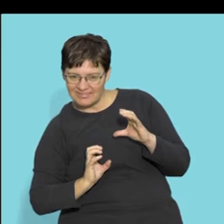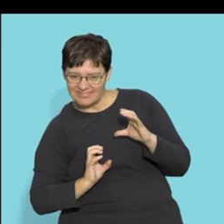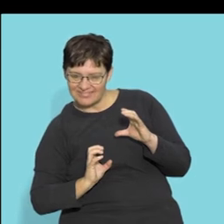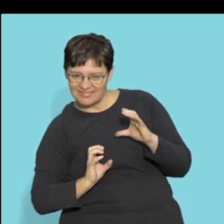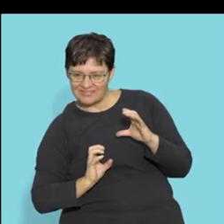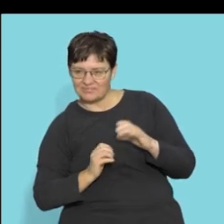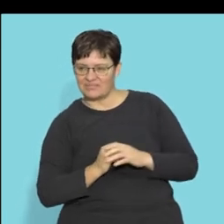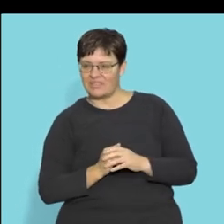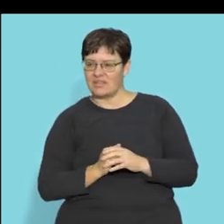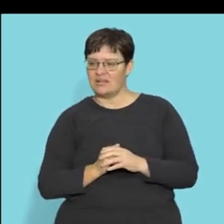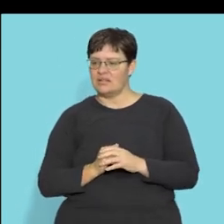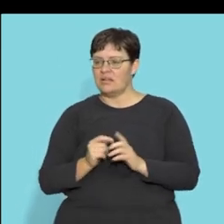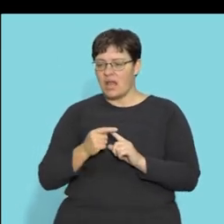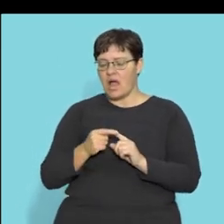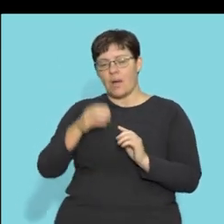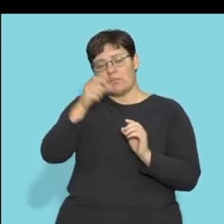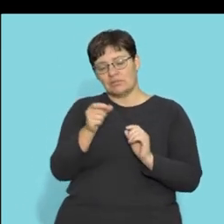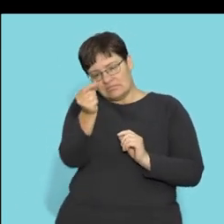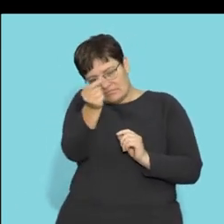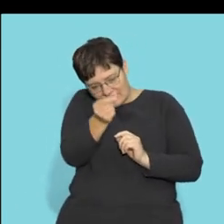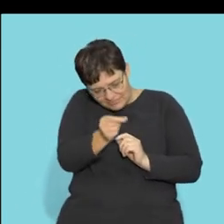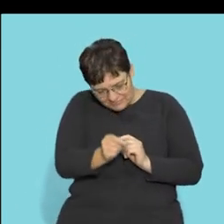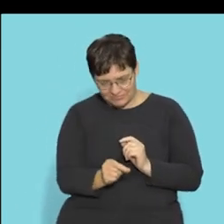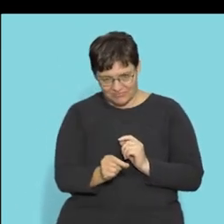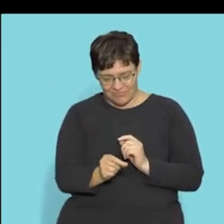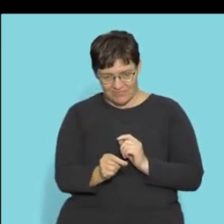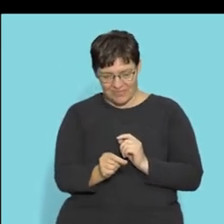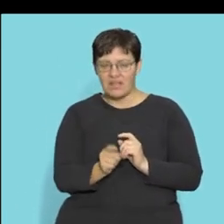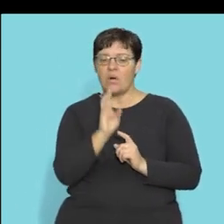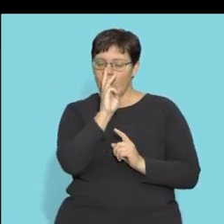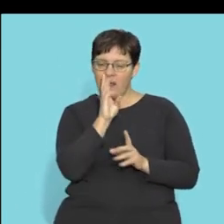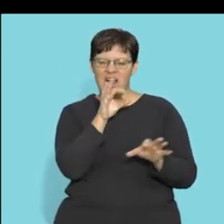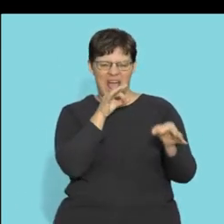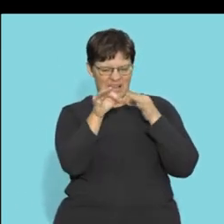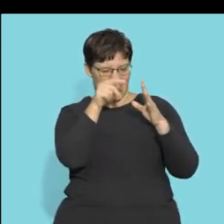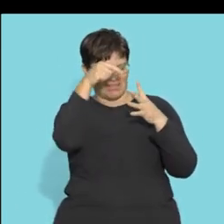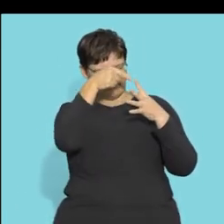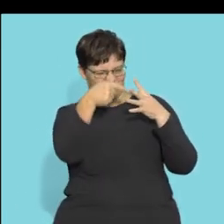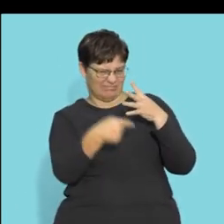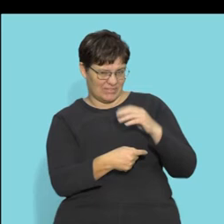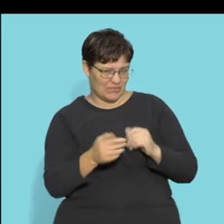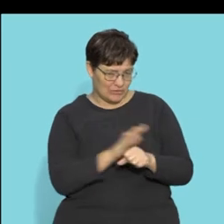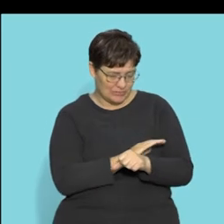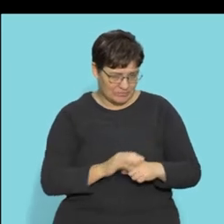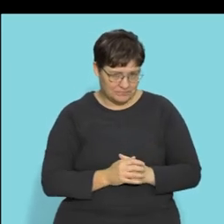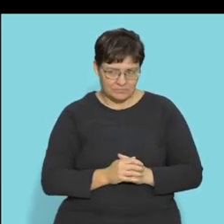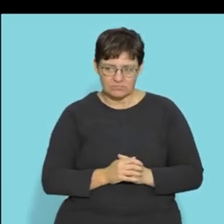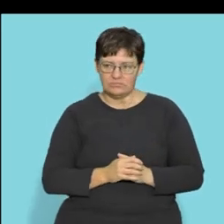round little thingy here and then there at the bottom there's a sticky out thing but we'll go into the detail just now